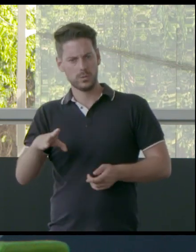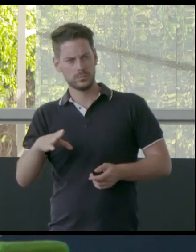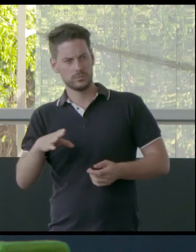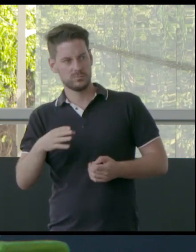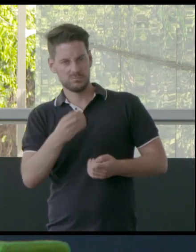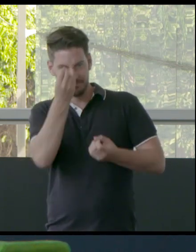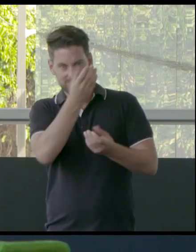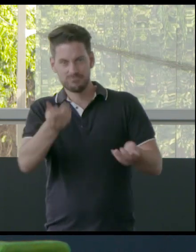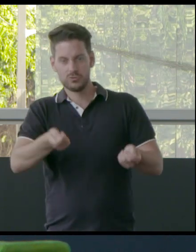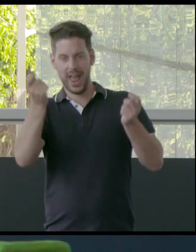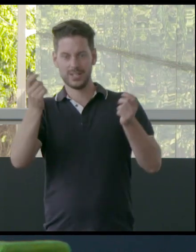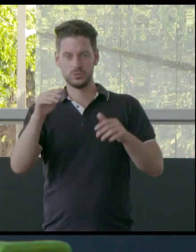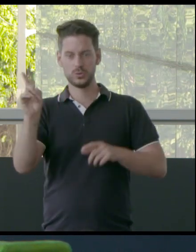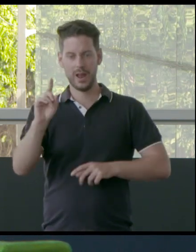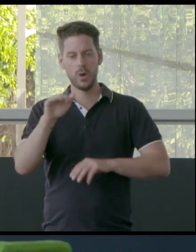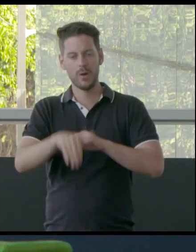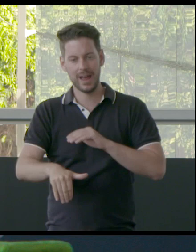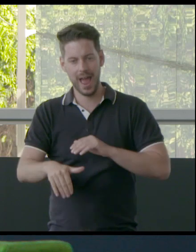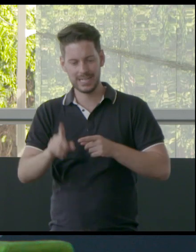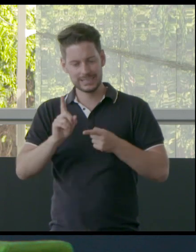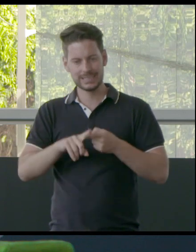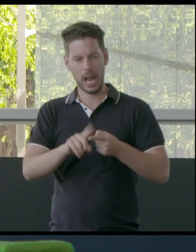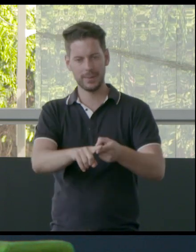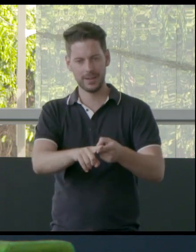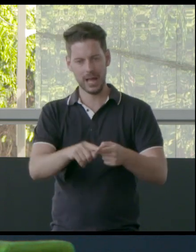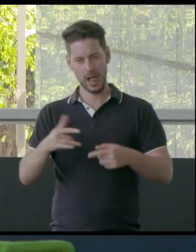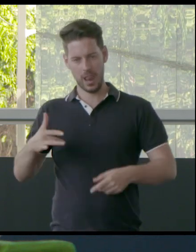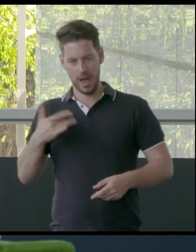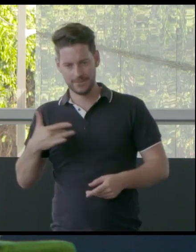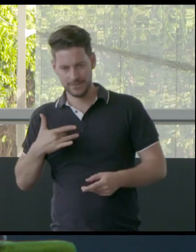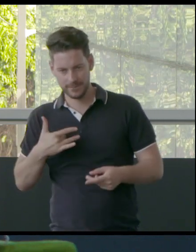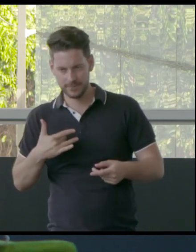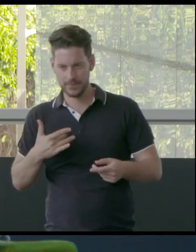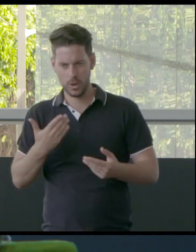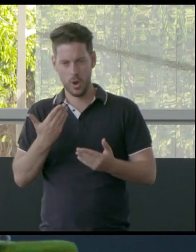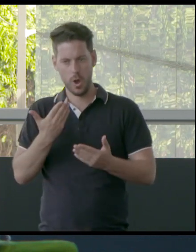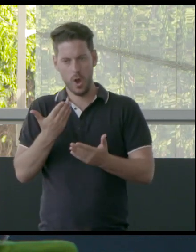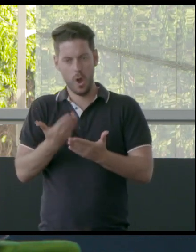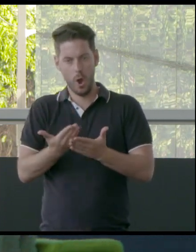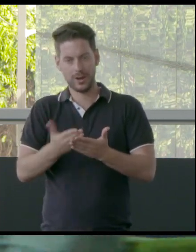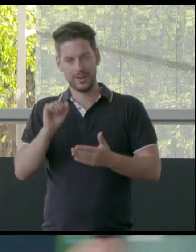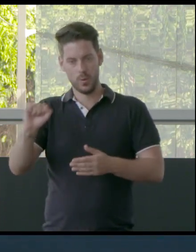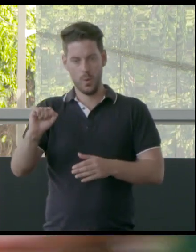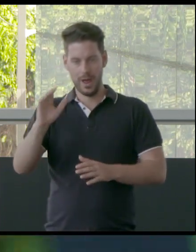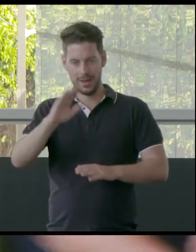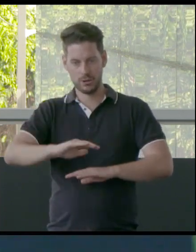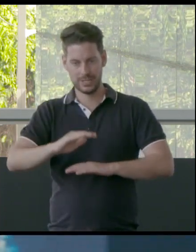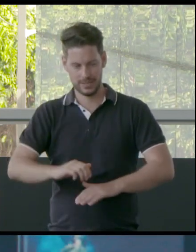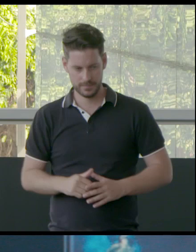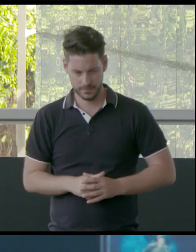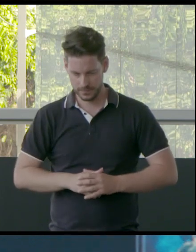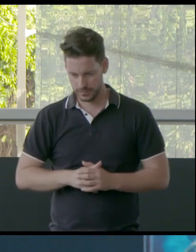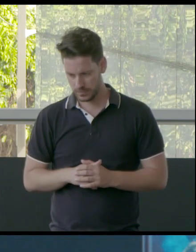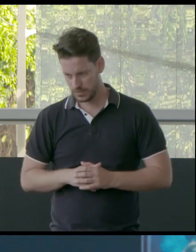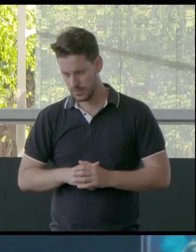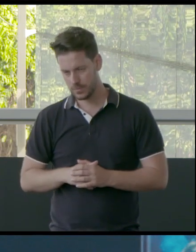point out about sustainability and life on one year country? Well,